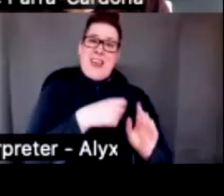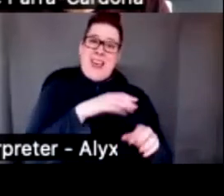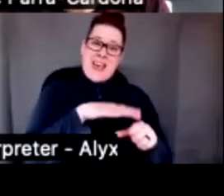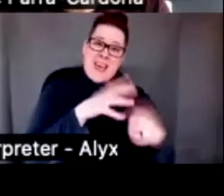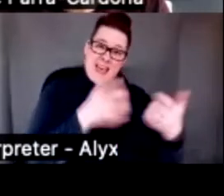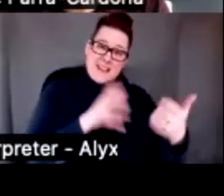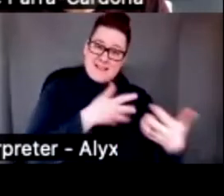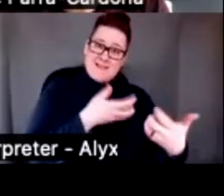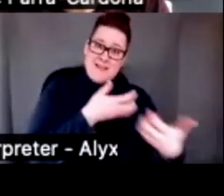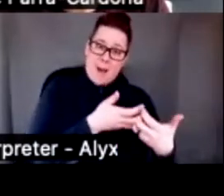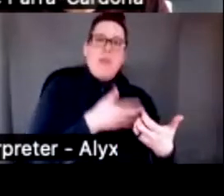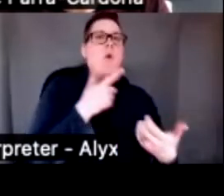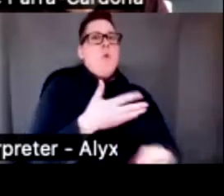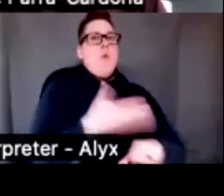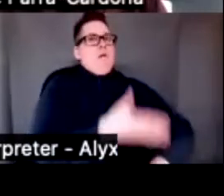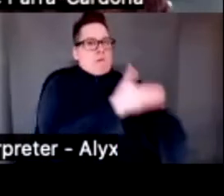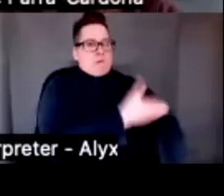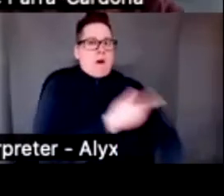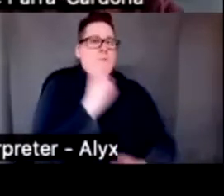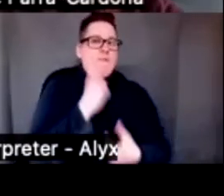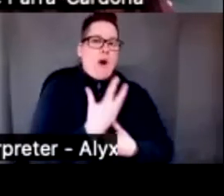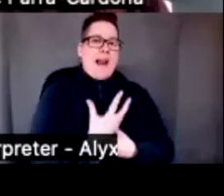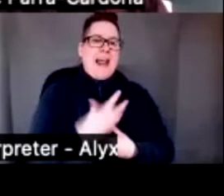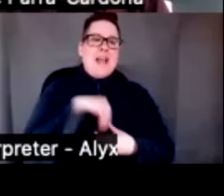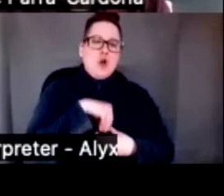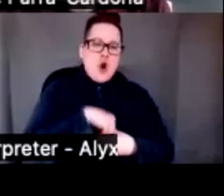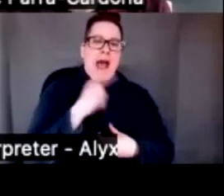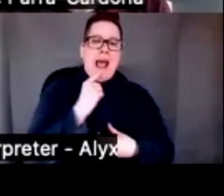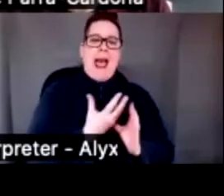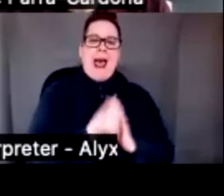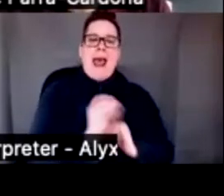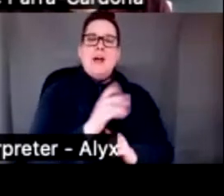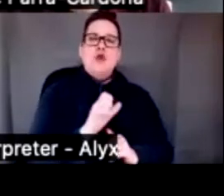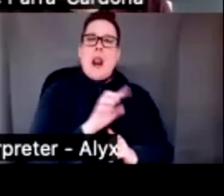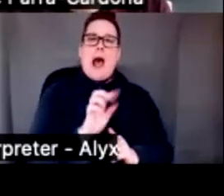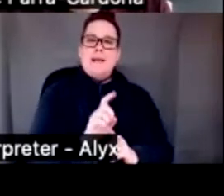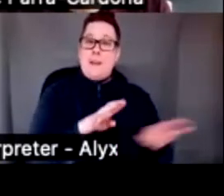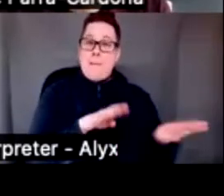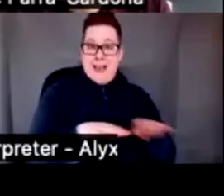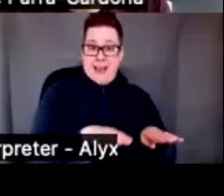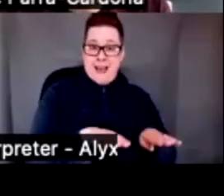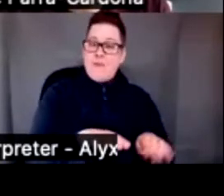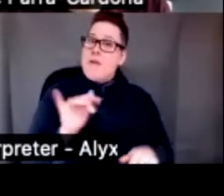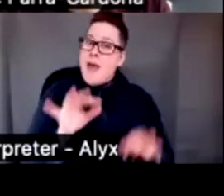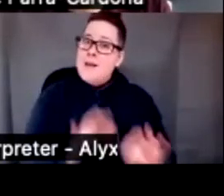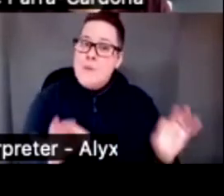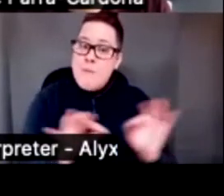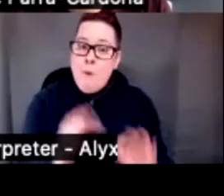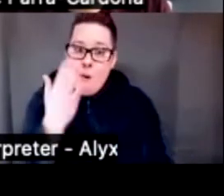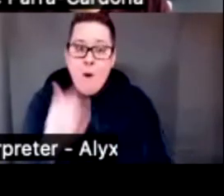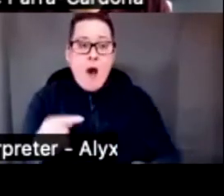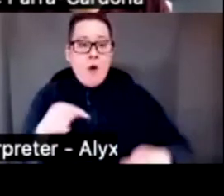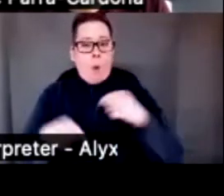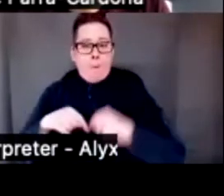improve on their internalizing and externalizing behaviors. That is very important because when we go back to